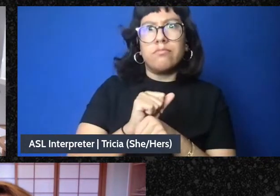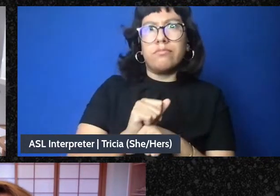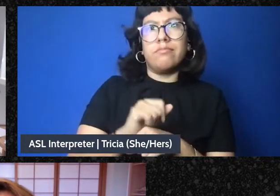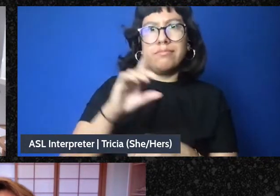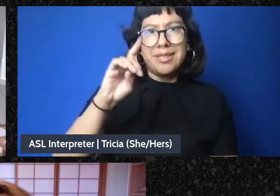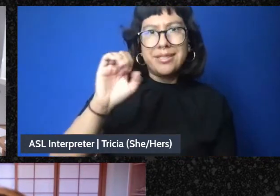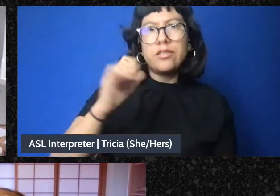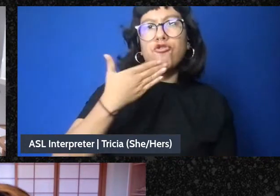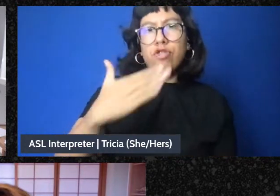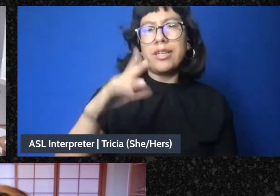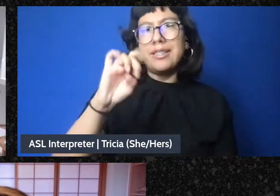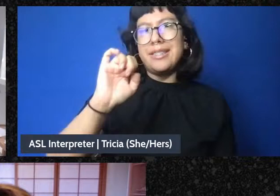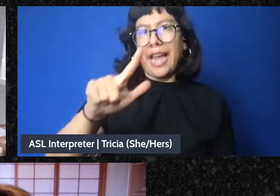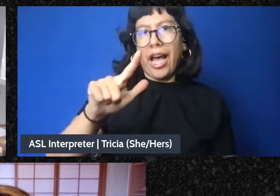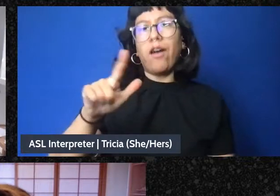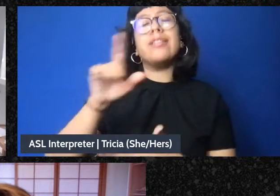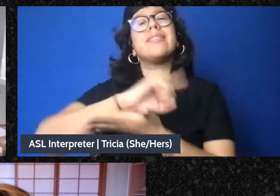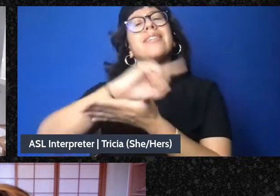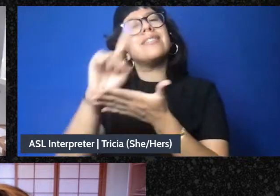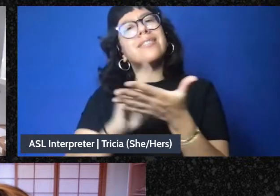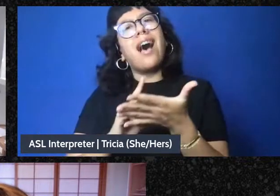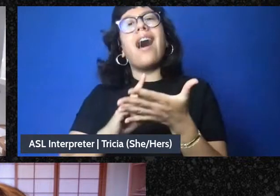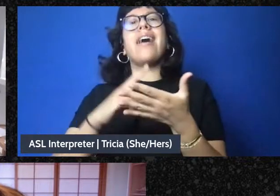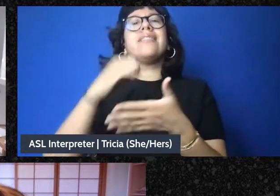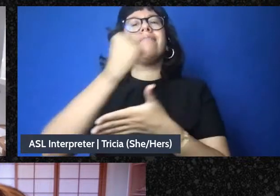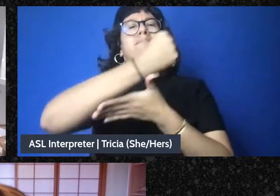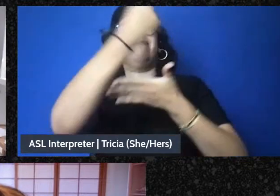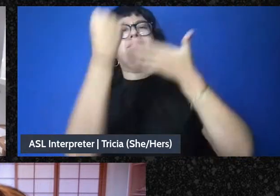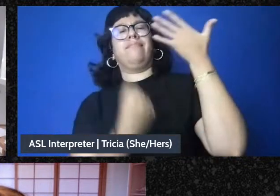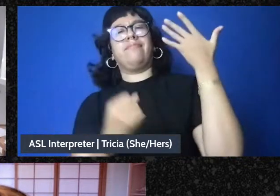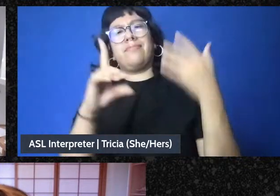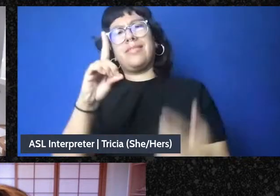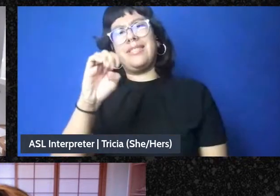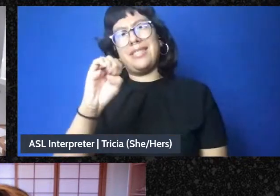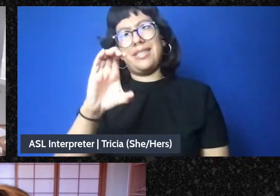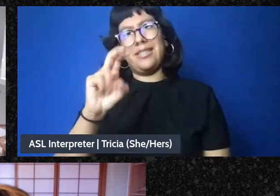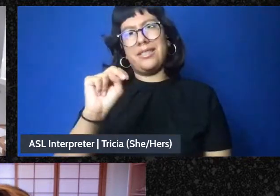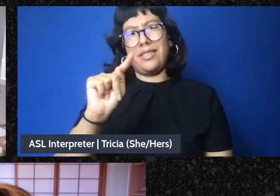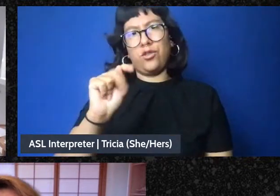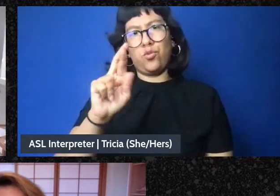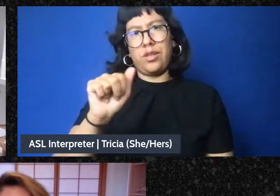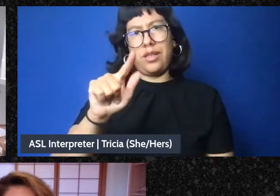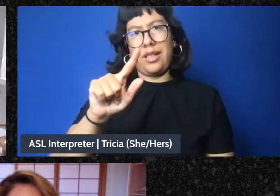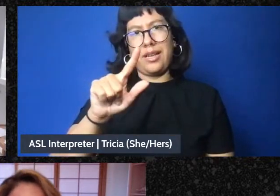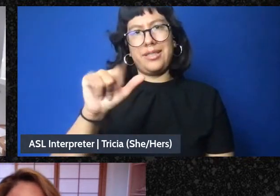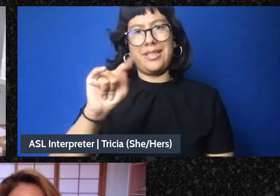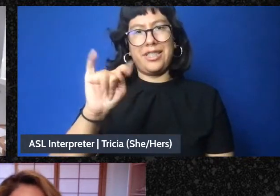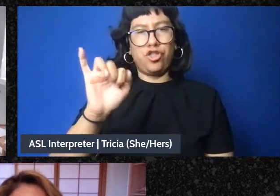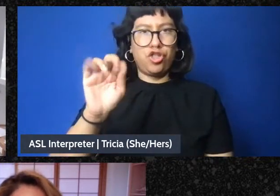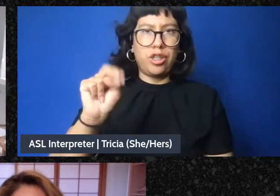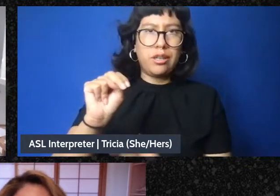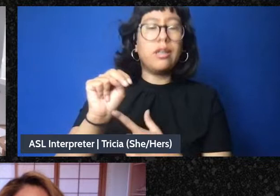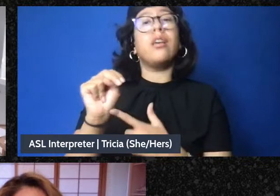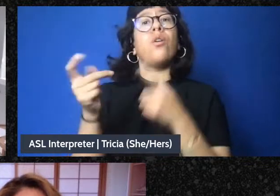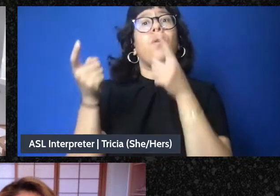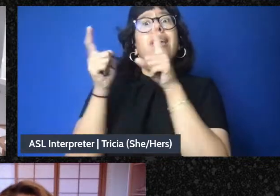New Deal that designs for decentralization. Because what happened to Chico is that even with that amazing outpouring of